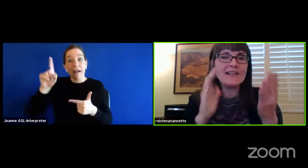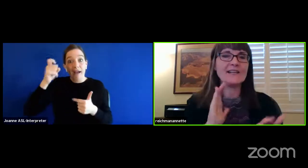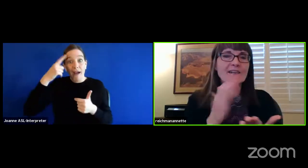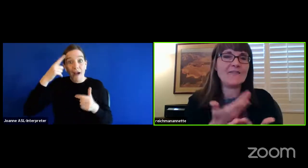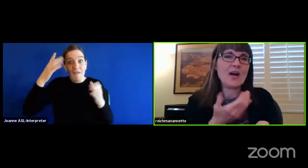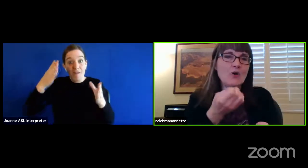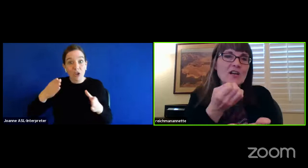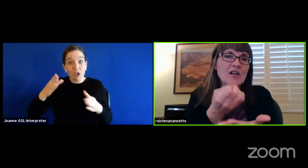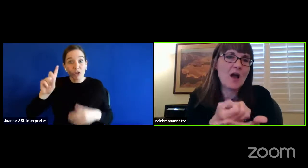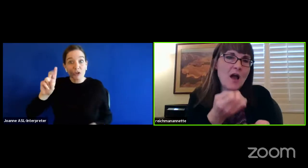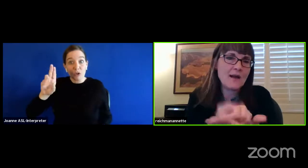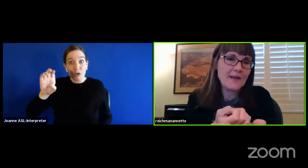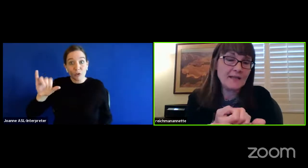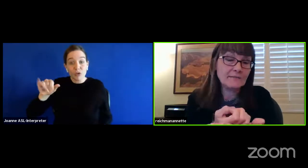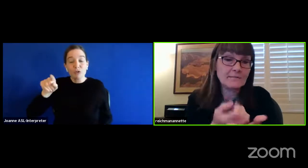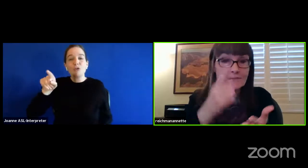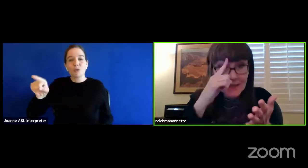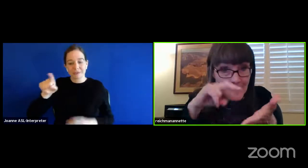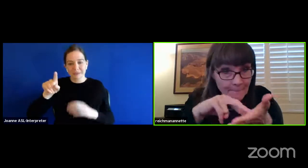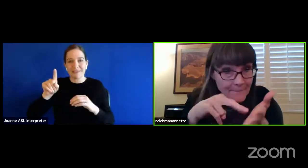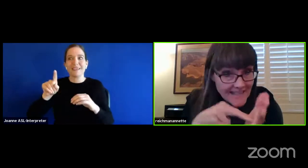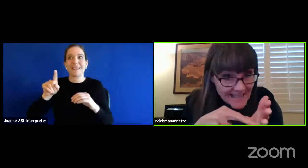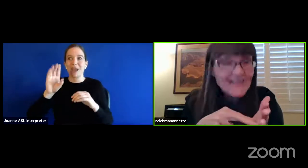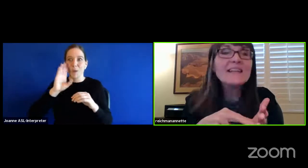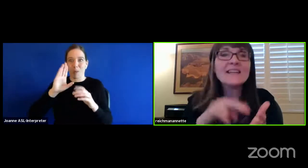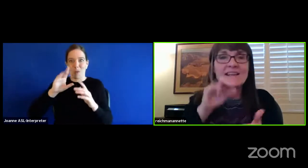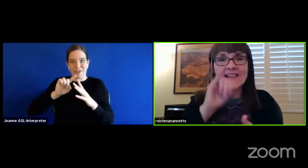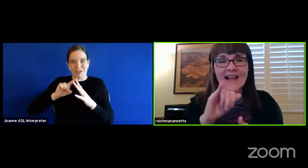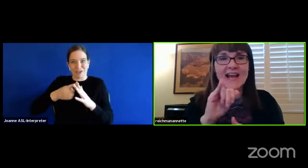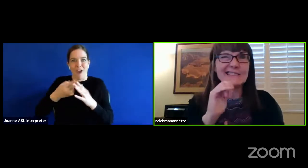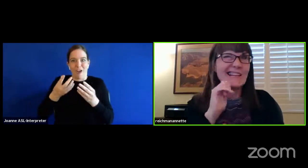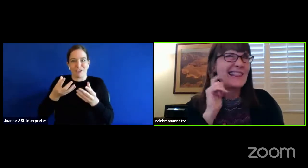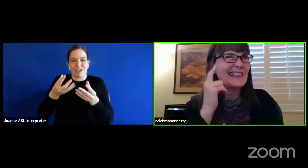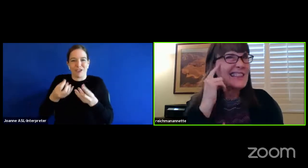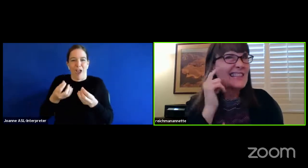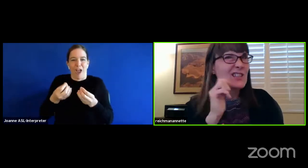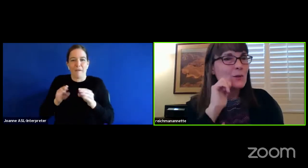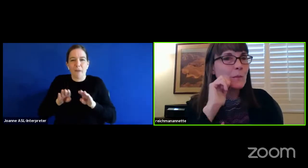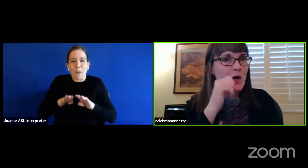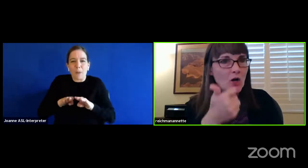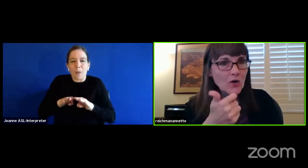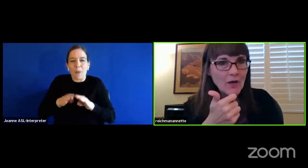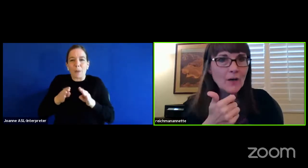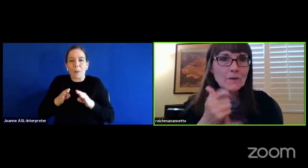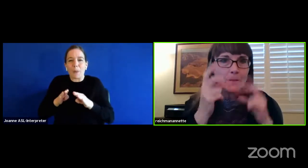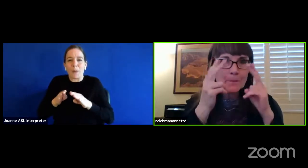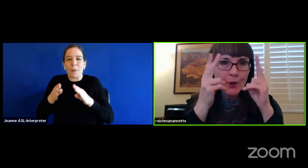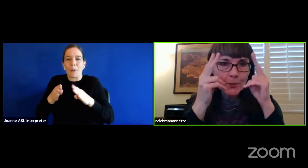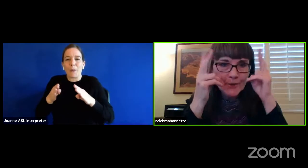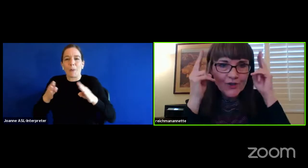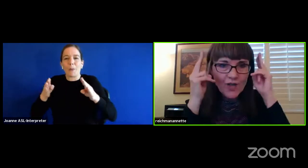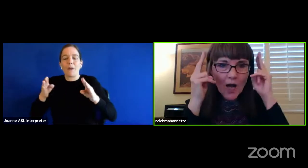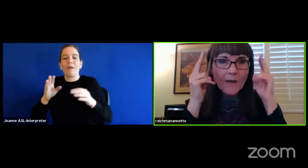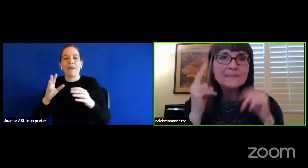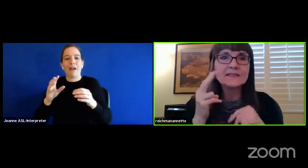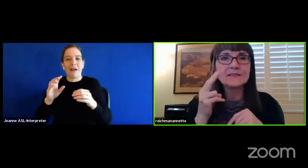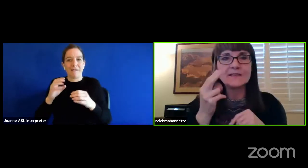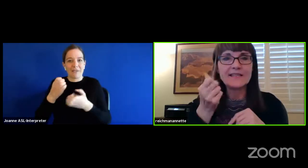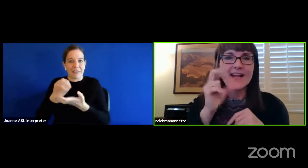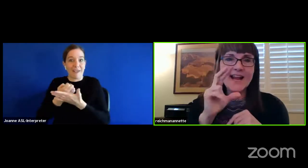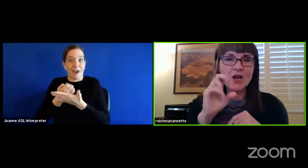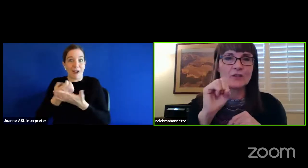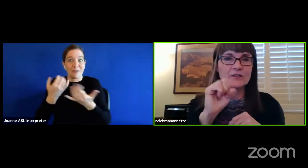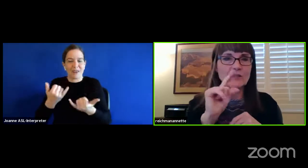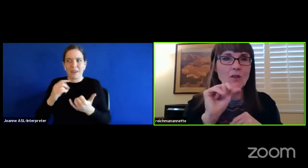opening of our economy, meaning that I think tomorrow barbershops